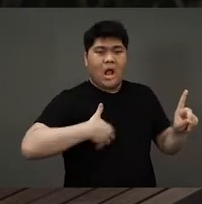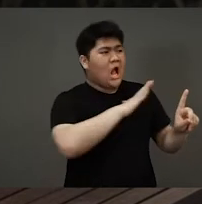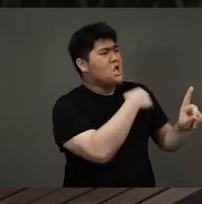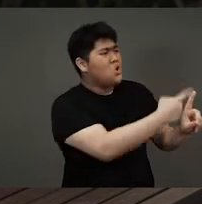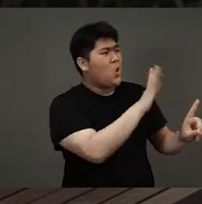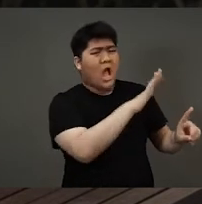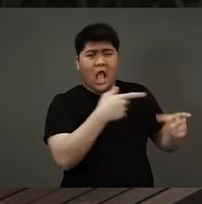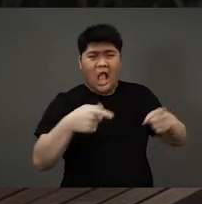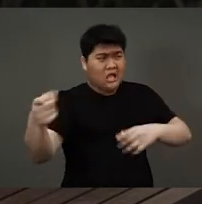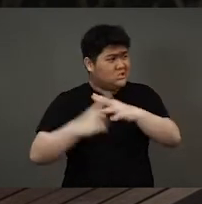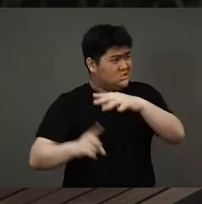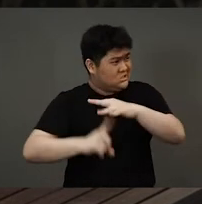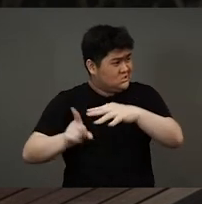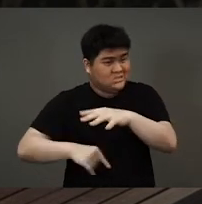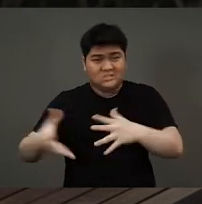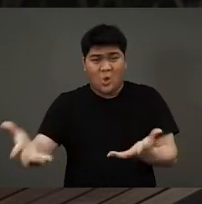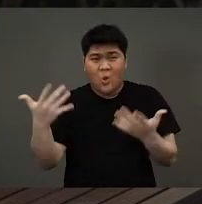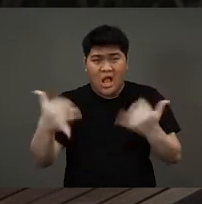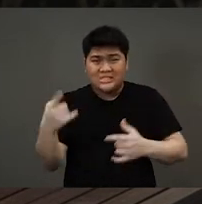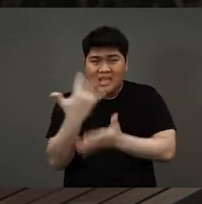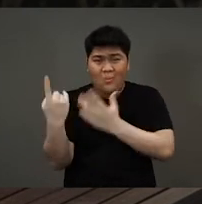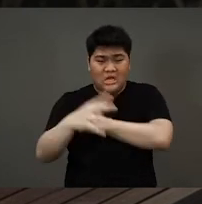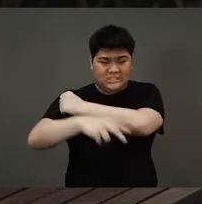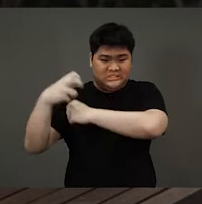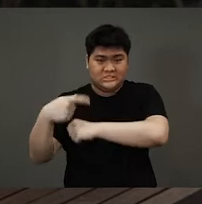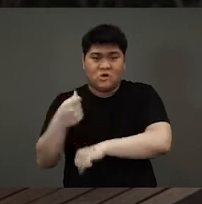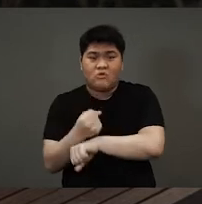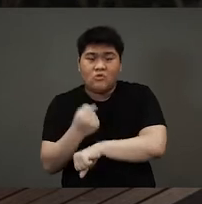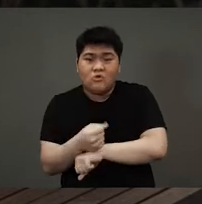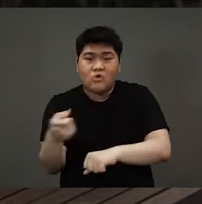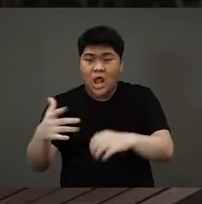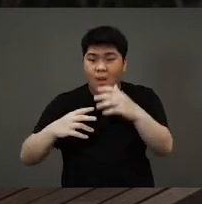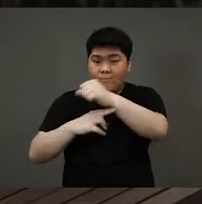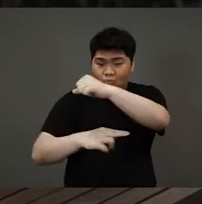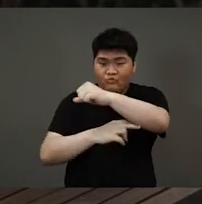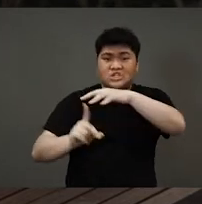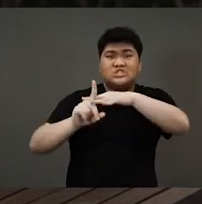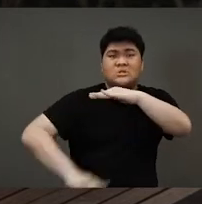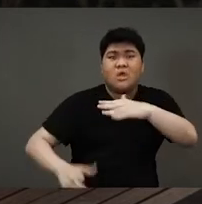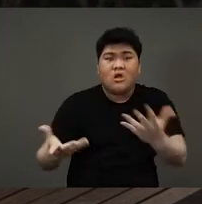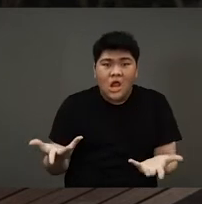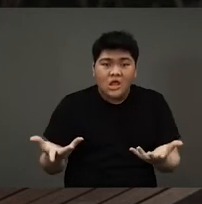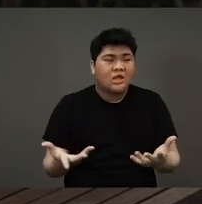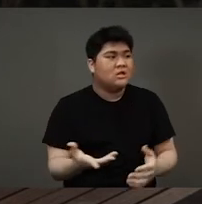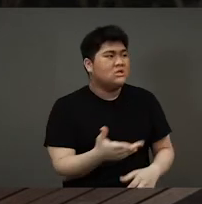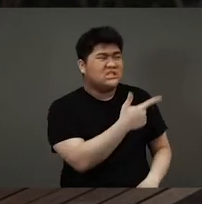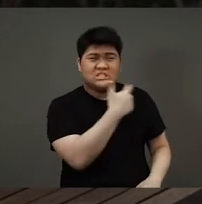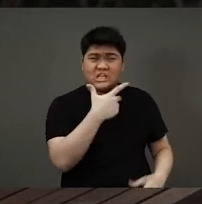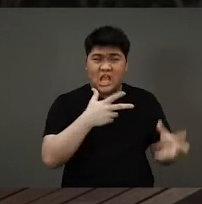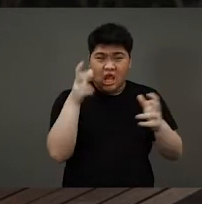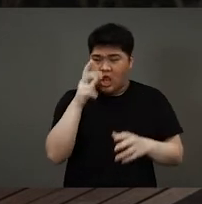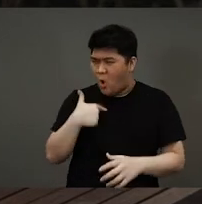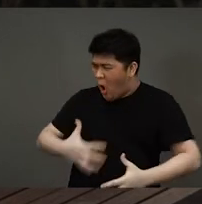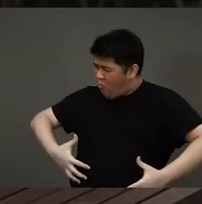Monkey and told him what was happening. Monkey, Monkey, someone stealing our stones. The bridge is disappearing. Boys and girls,